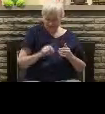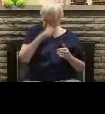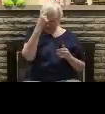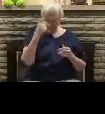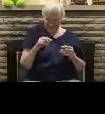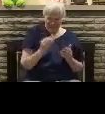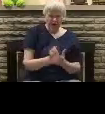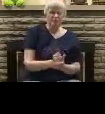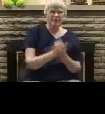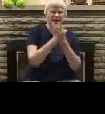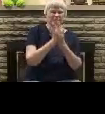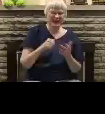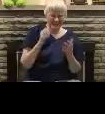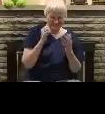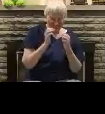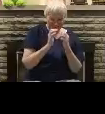for the cure. Amen?